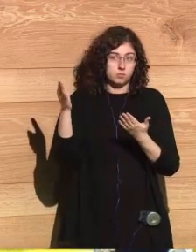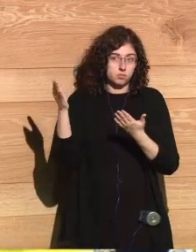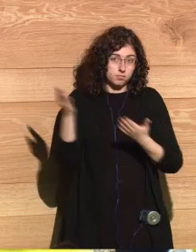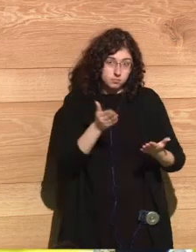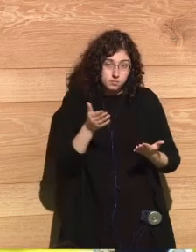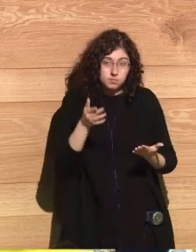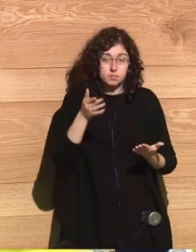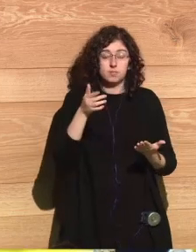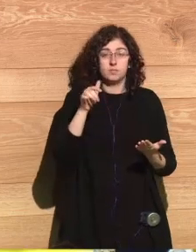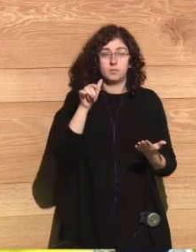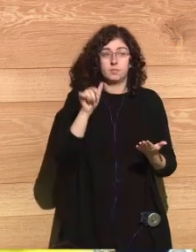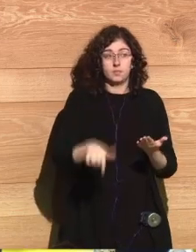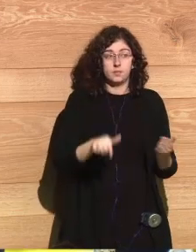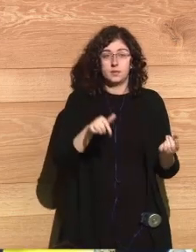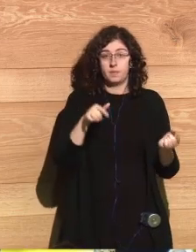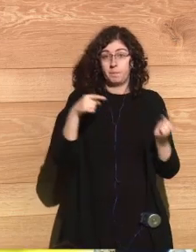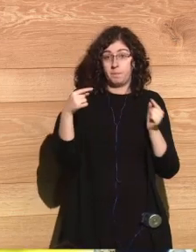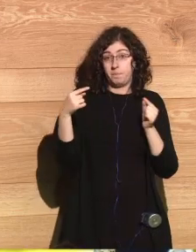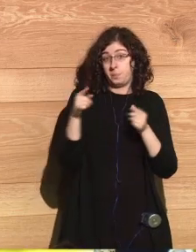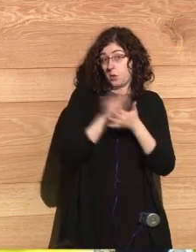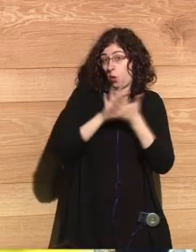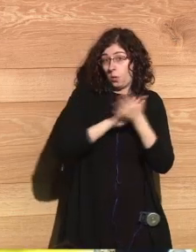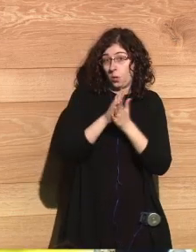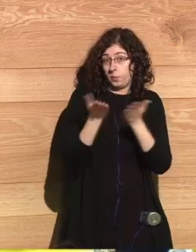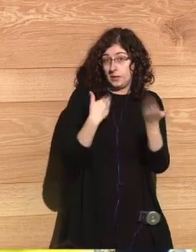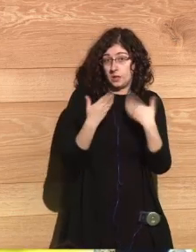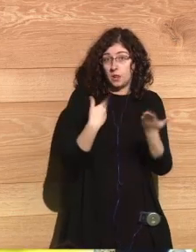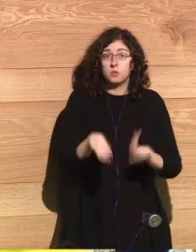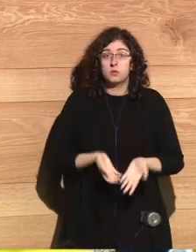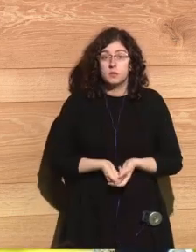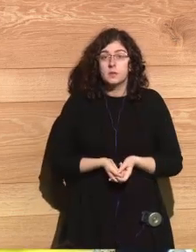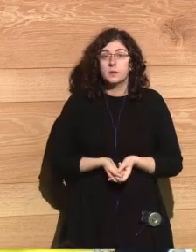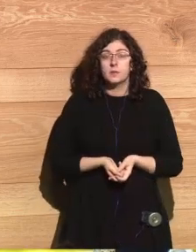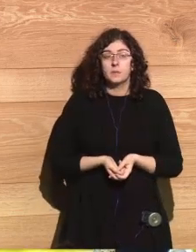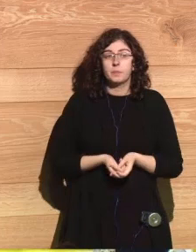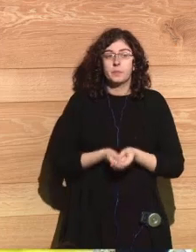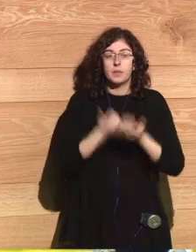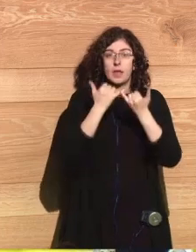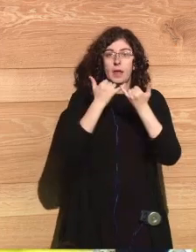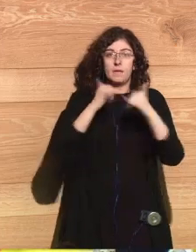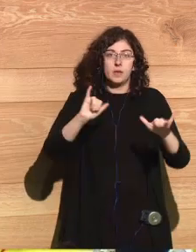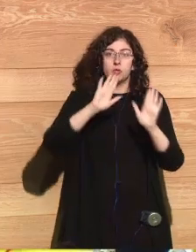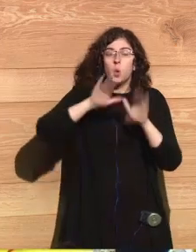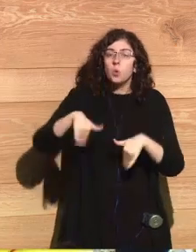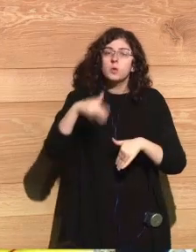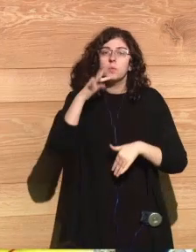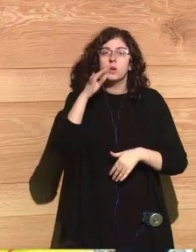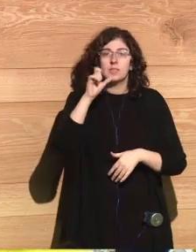this this conversation and you were right the